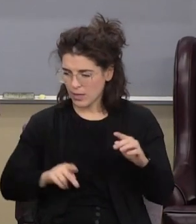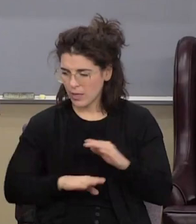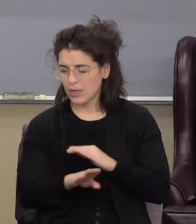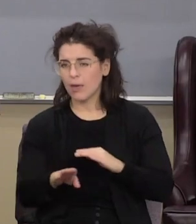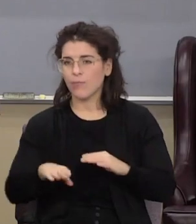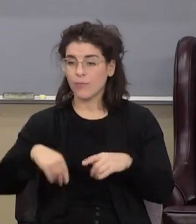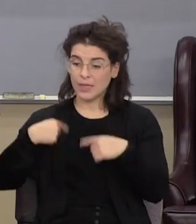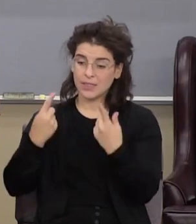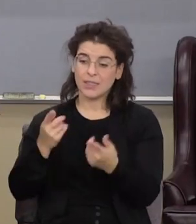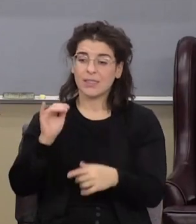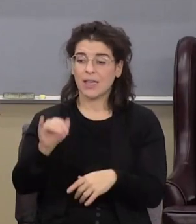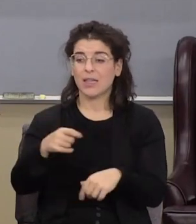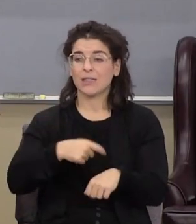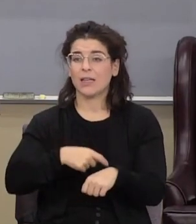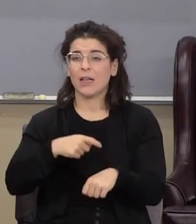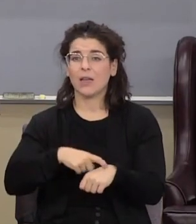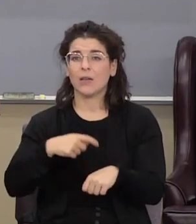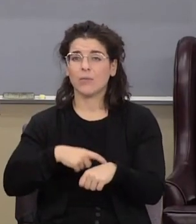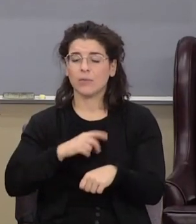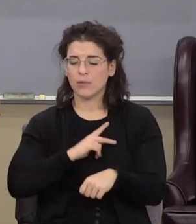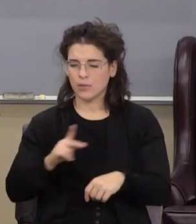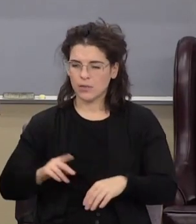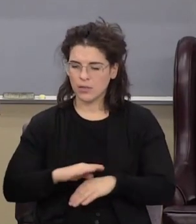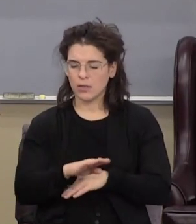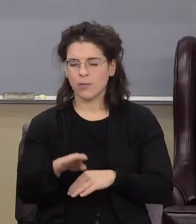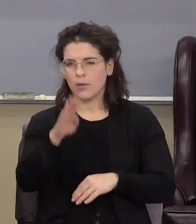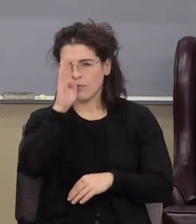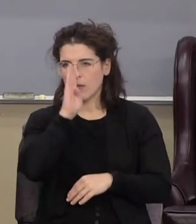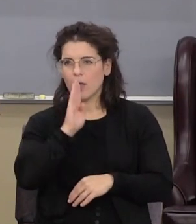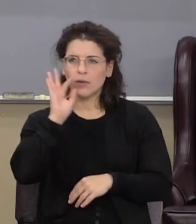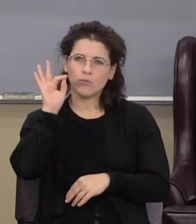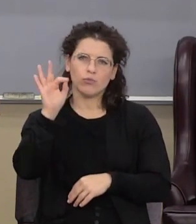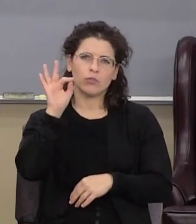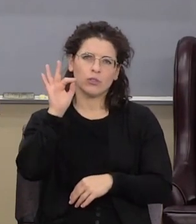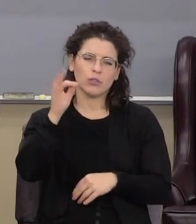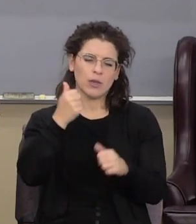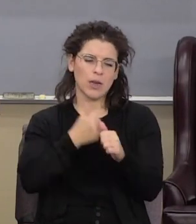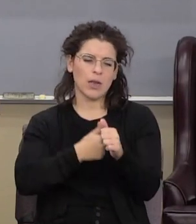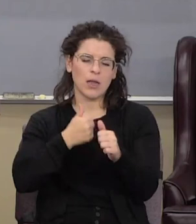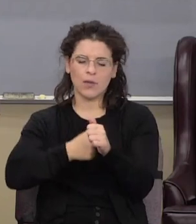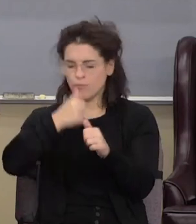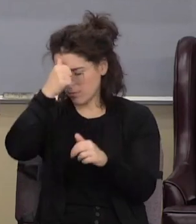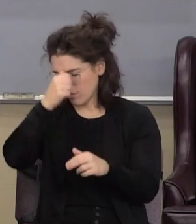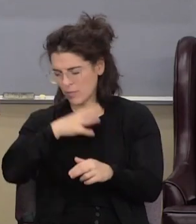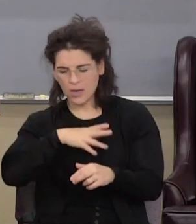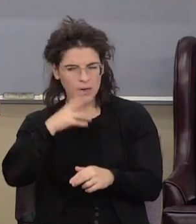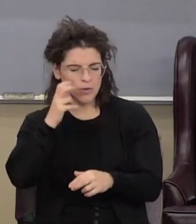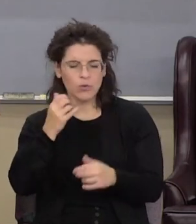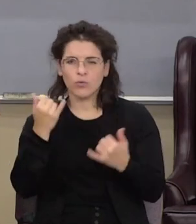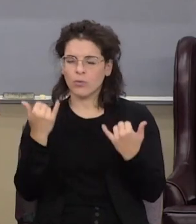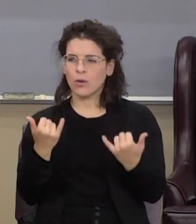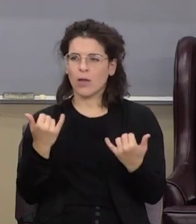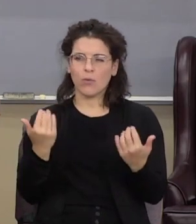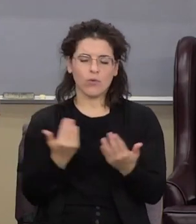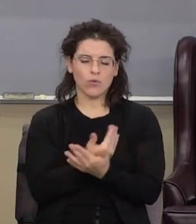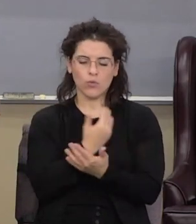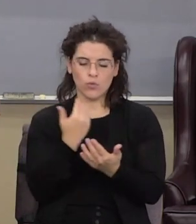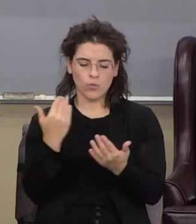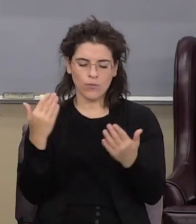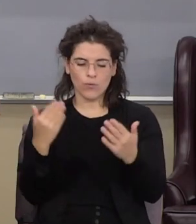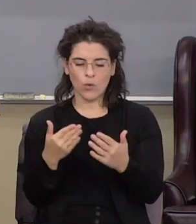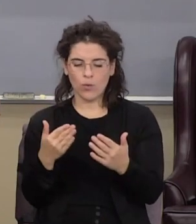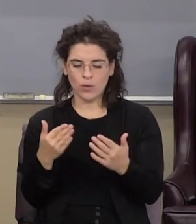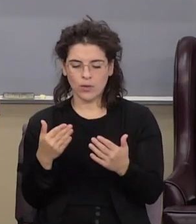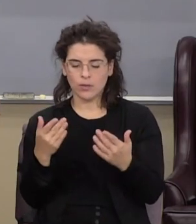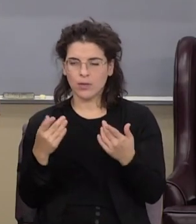since that time the kingdom of God is preached and every man presseth into it so now a new issue is